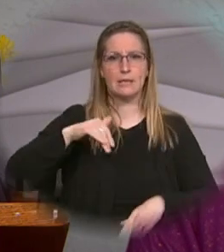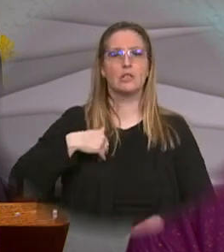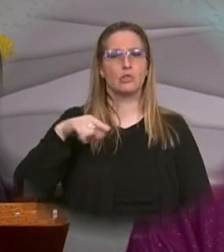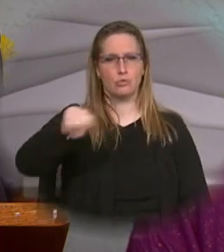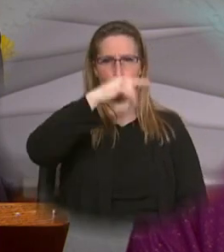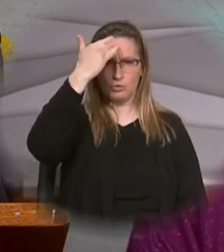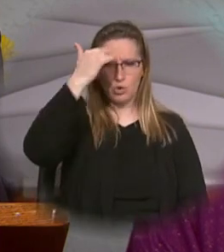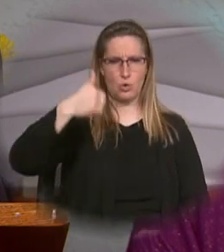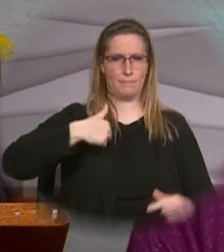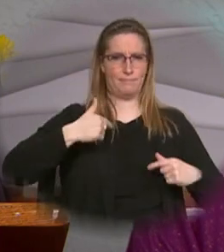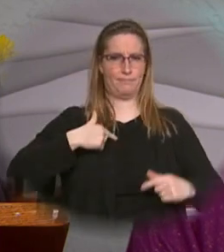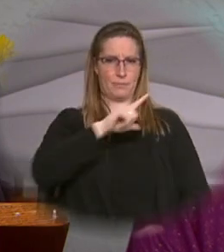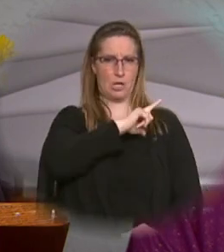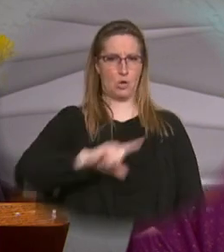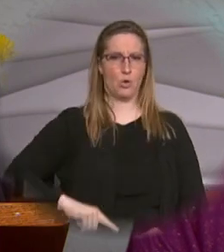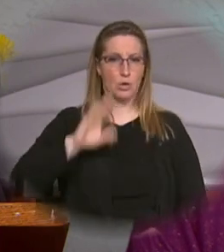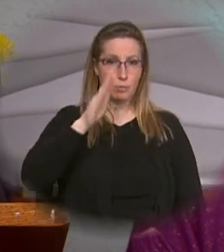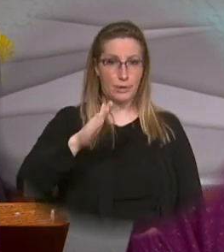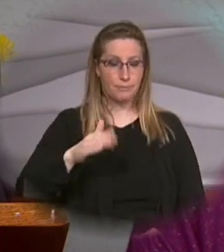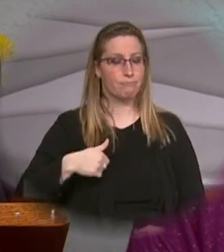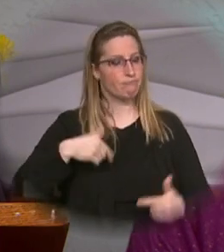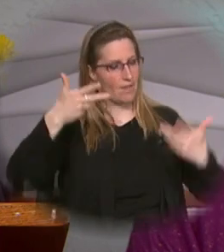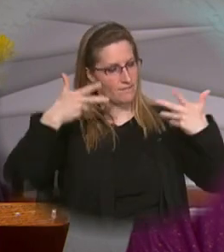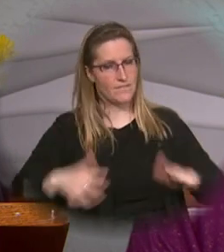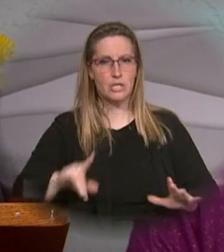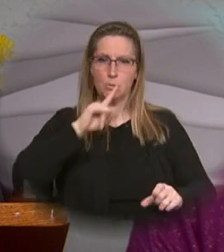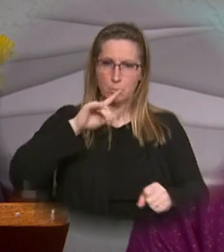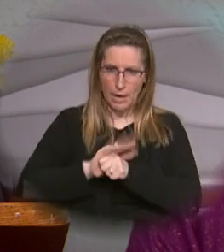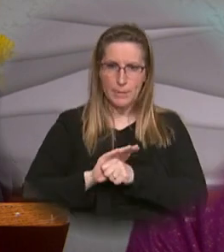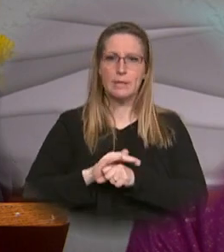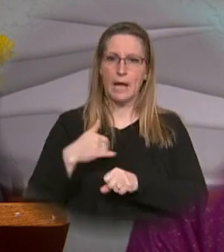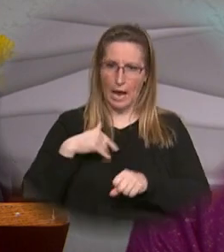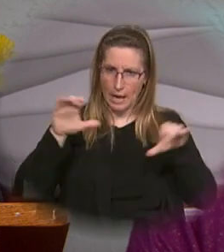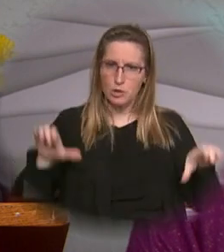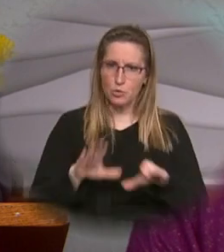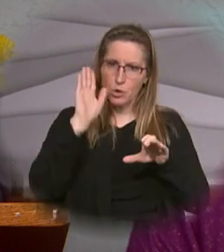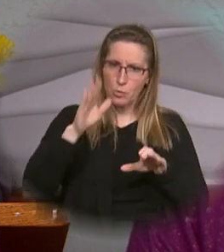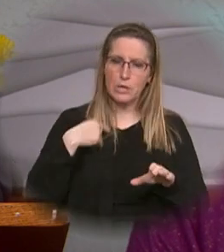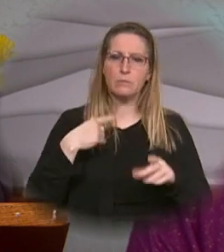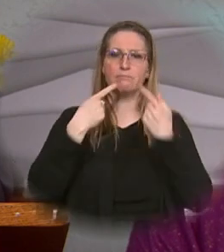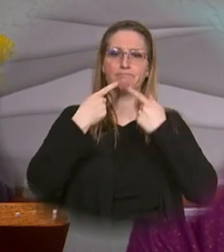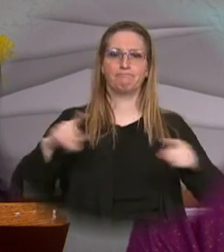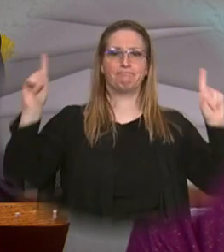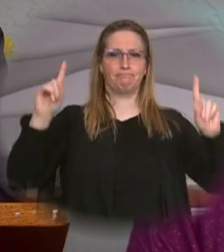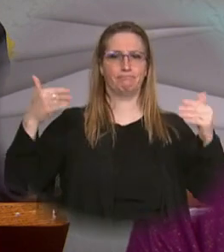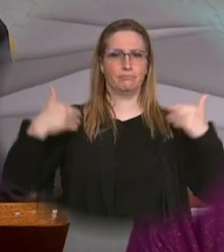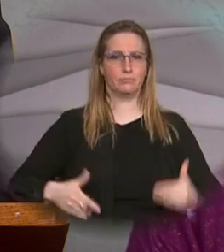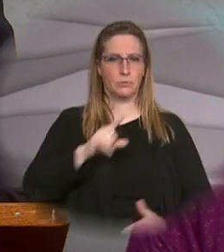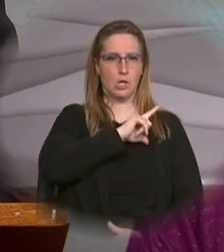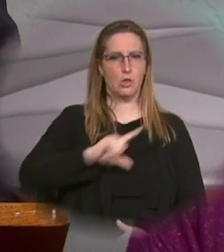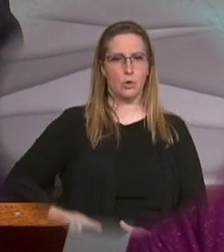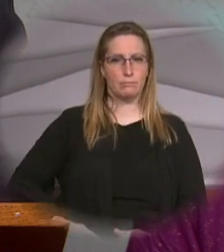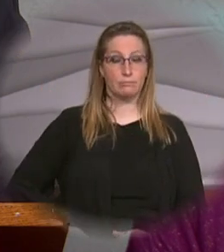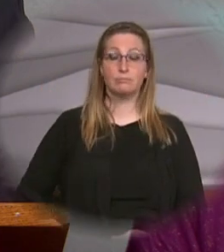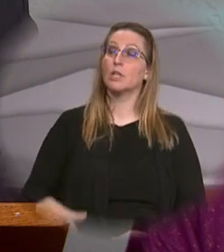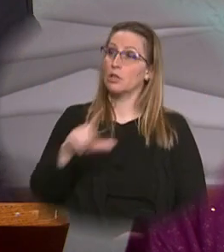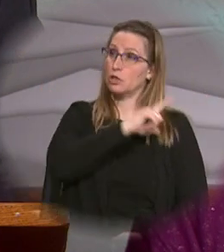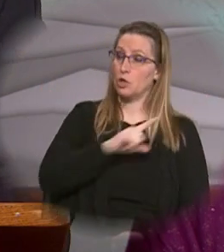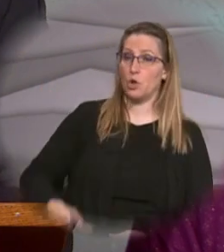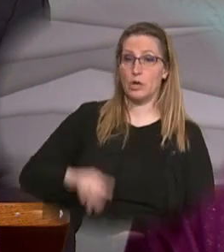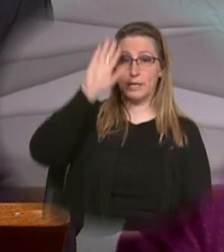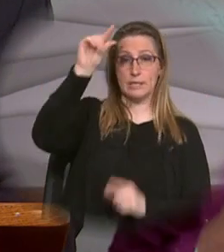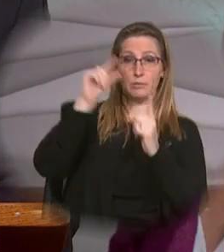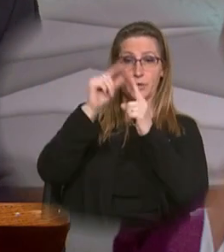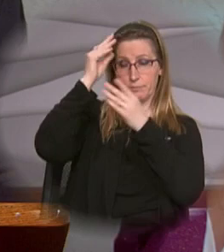am the Lord I have promised and I will do it says the Lord the word of the Lord